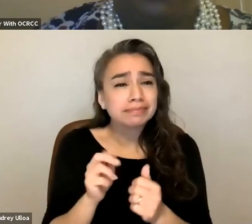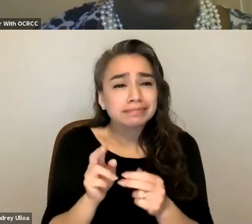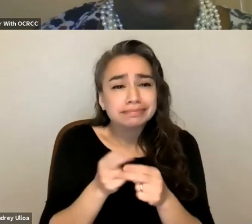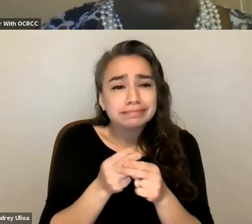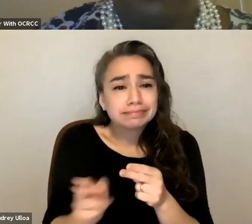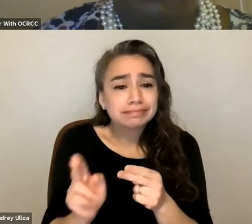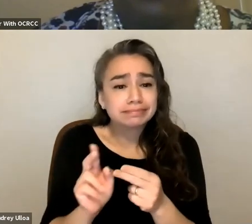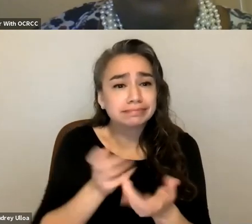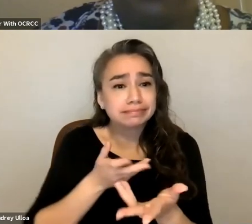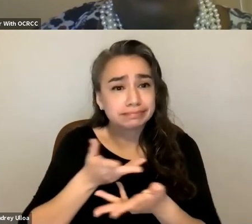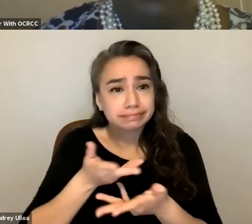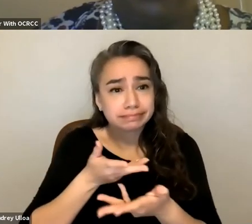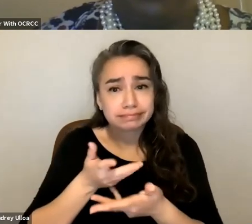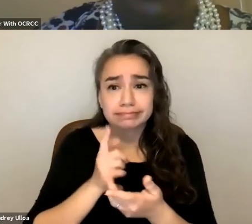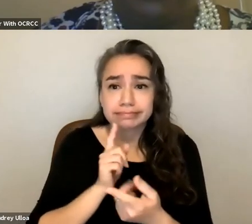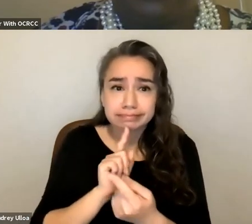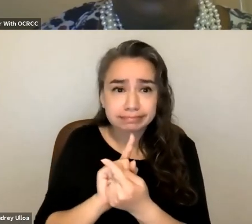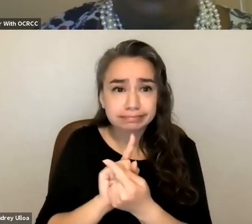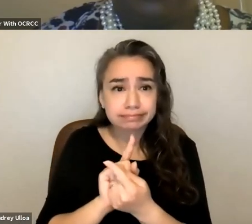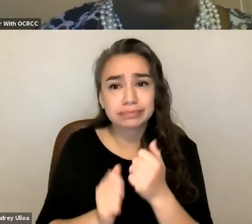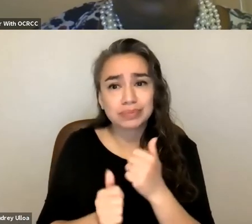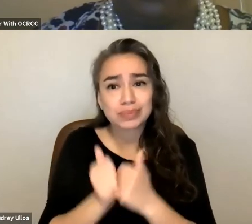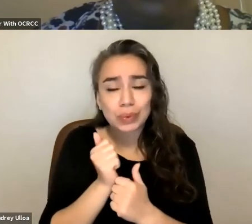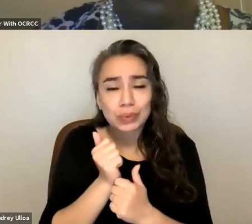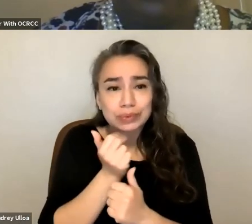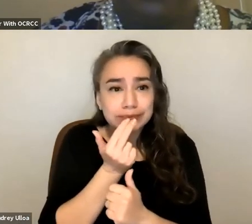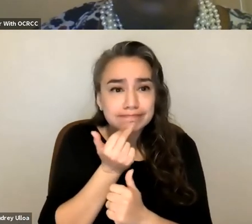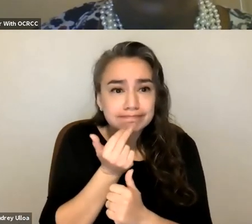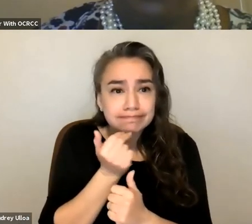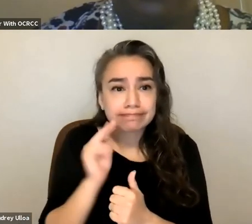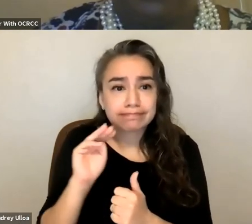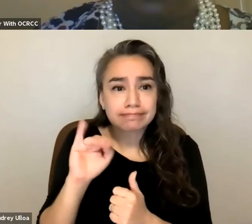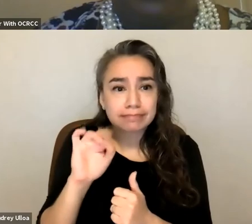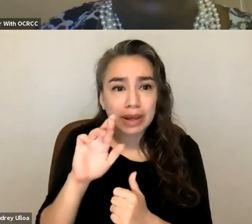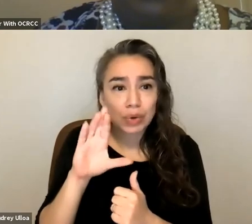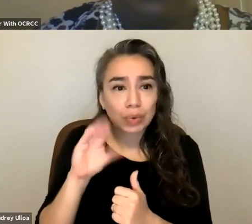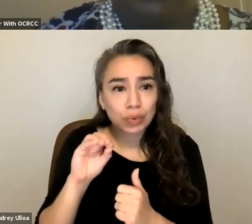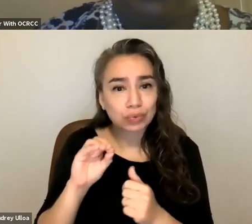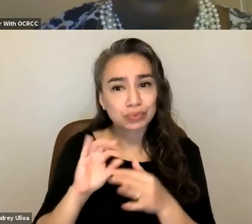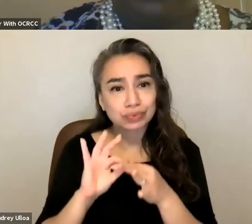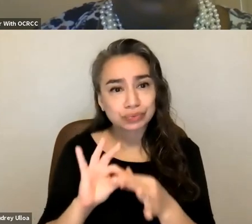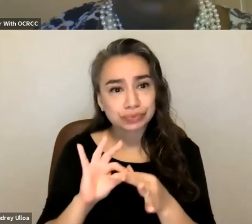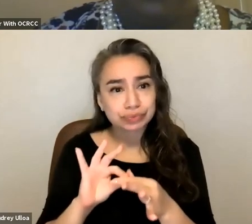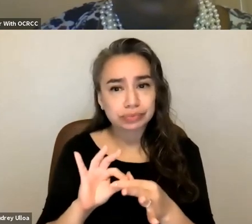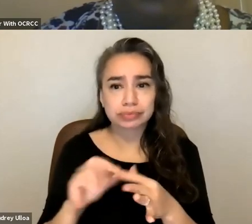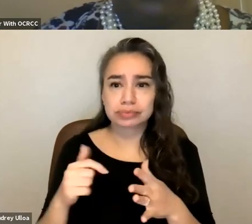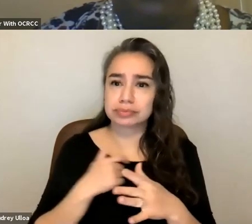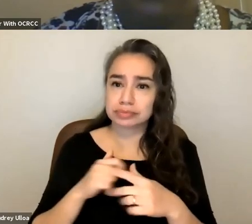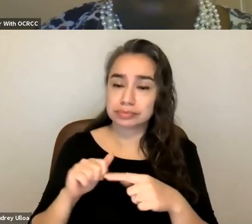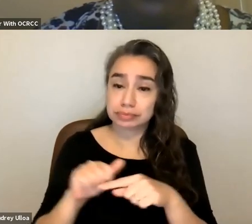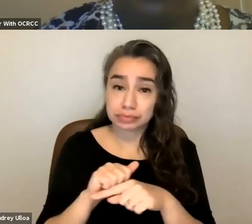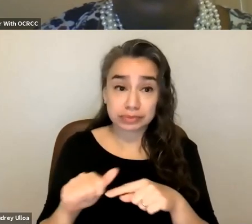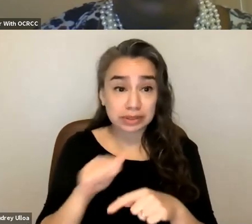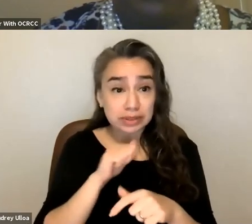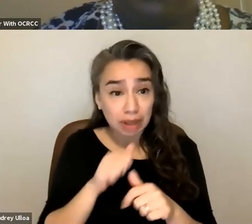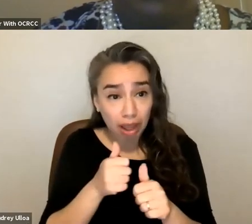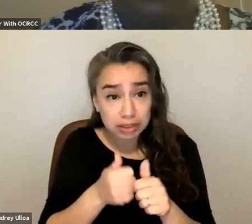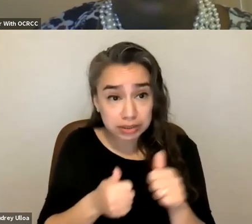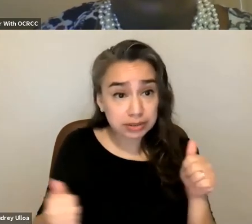the smallest um the most micro relationships right i am practicing non-domination